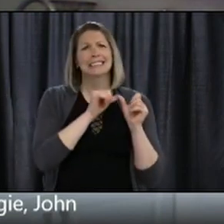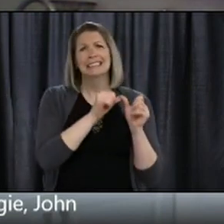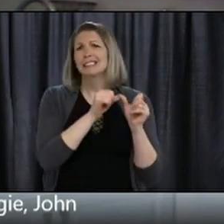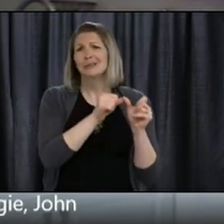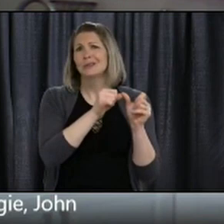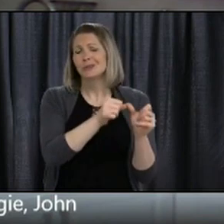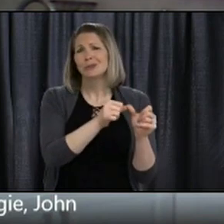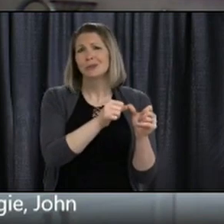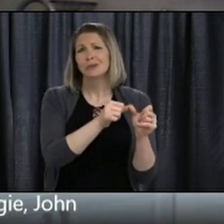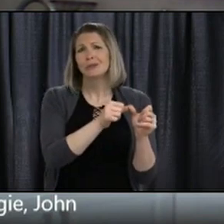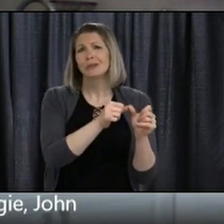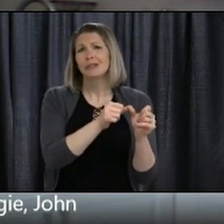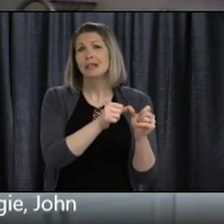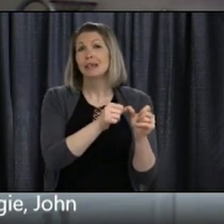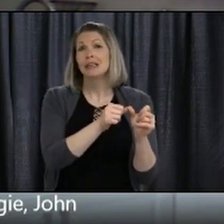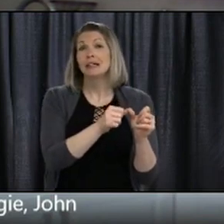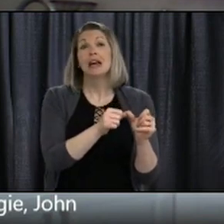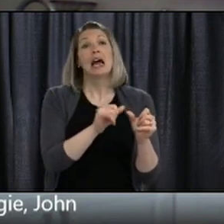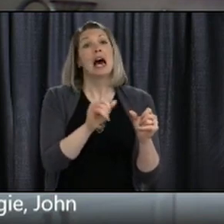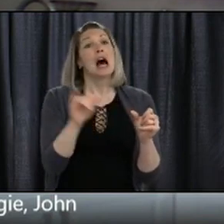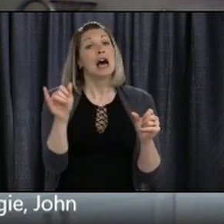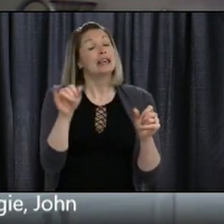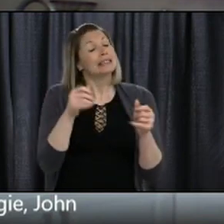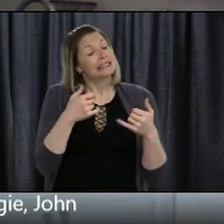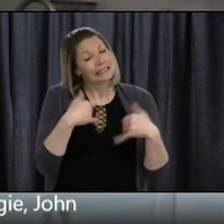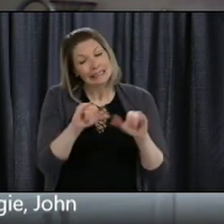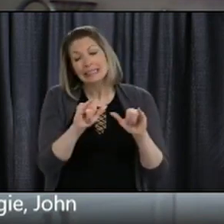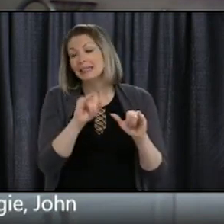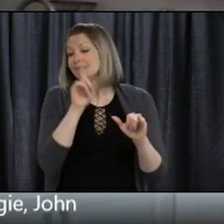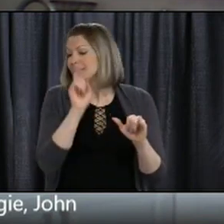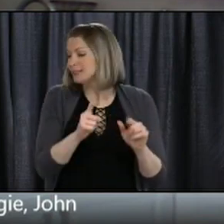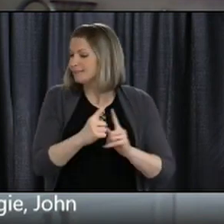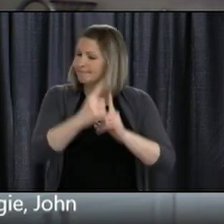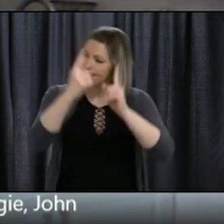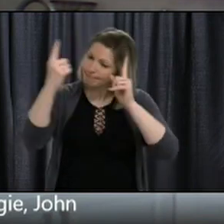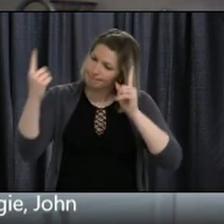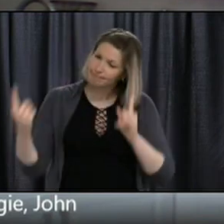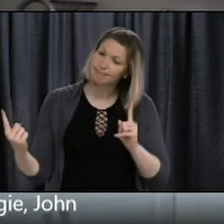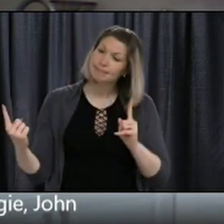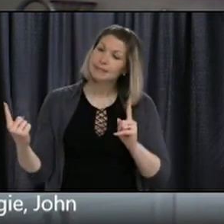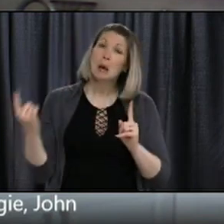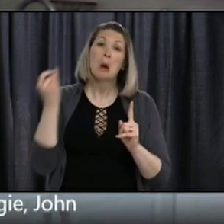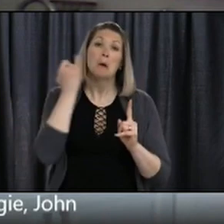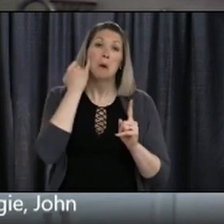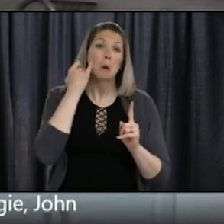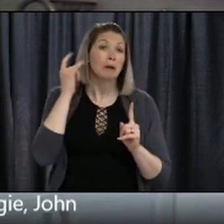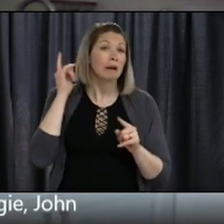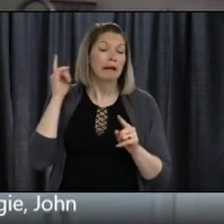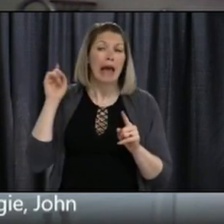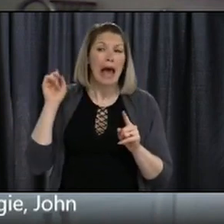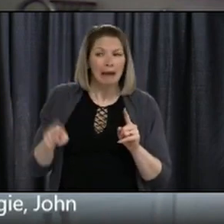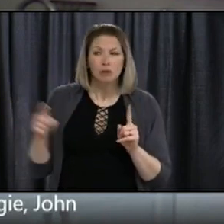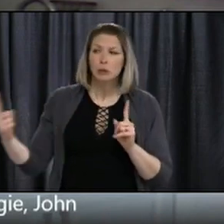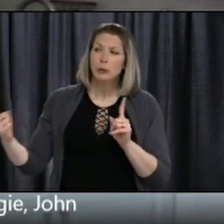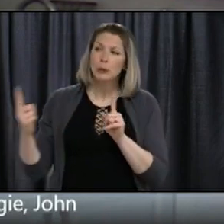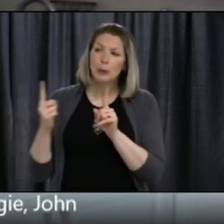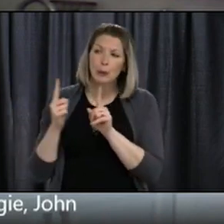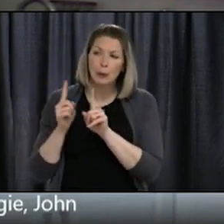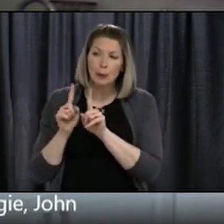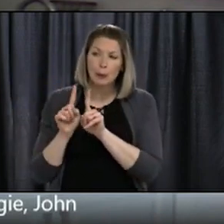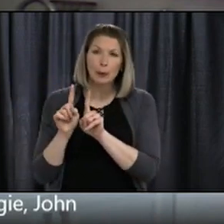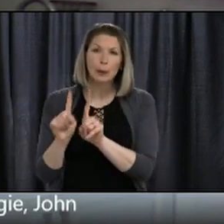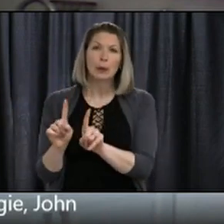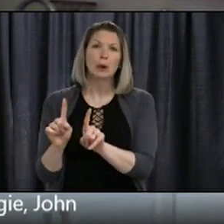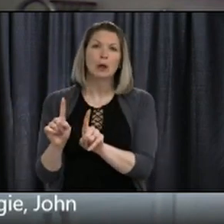again, keep your distance, and if you can't keep your distance, a non-medical or cloth mask will be your